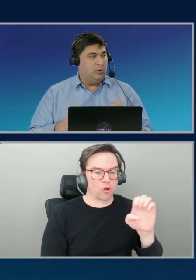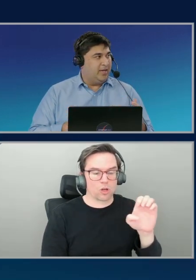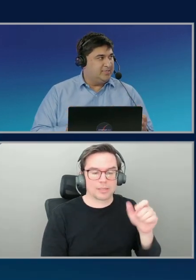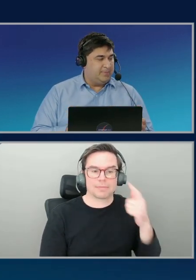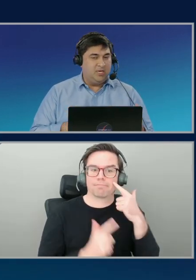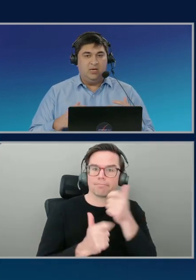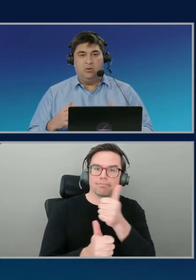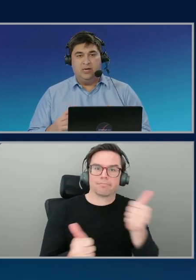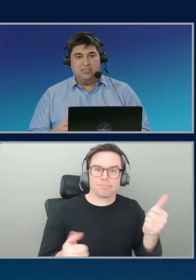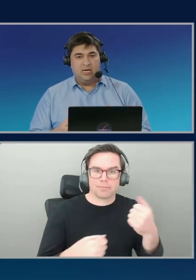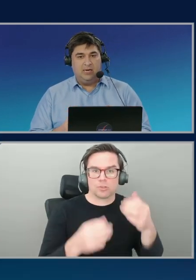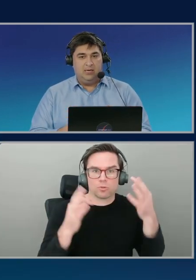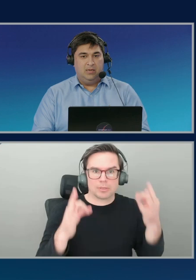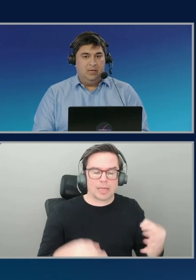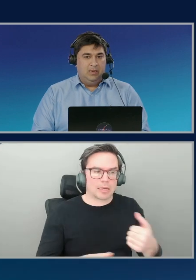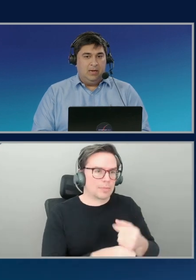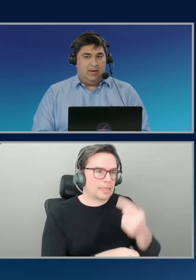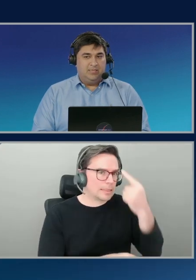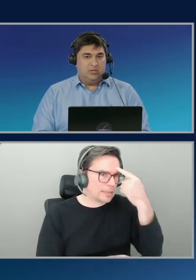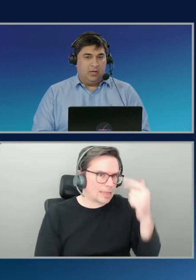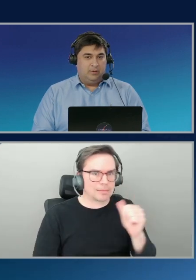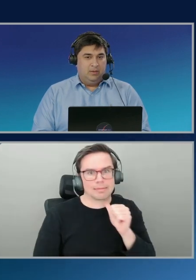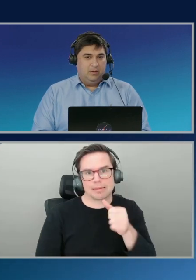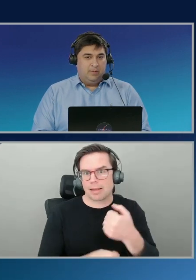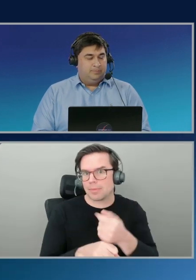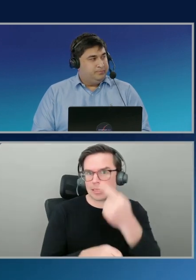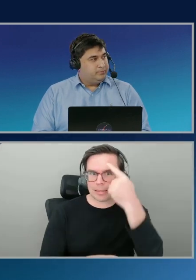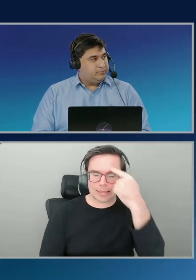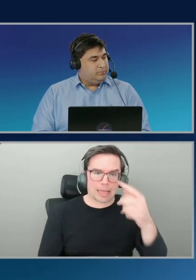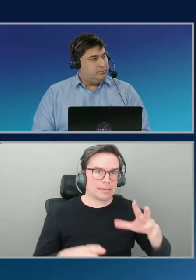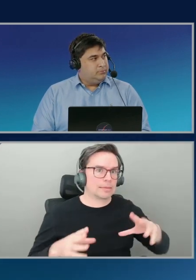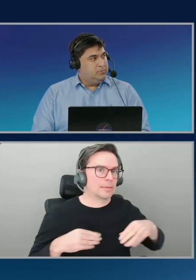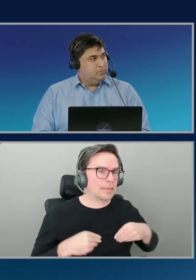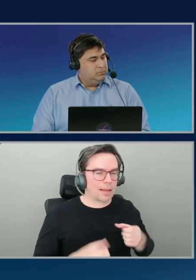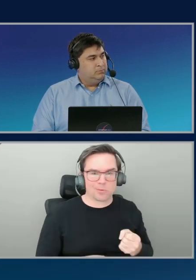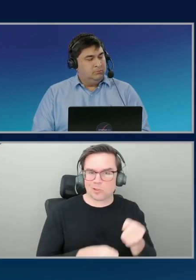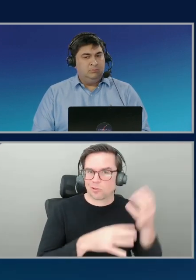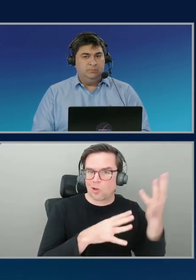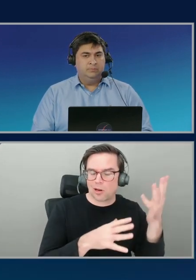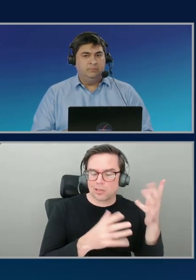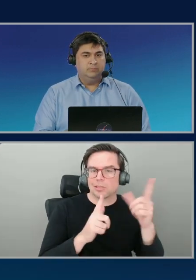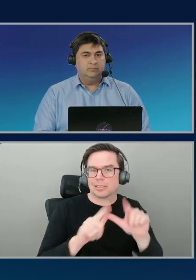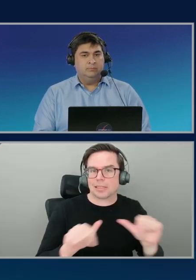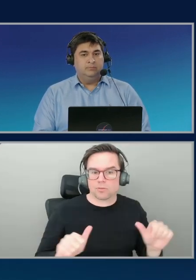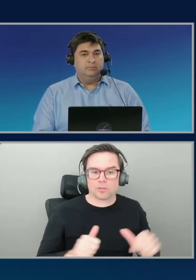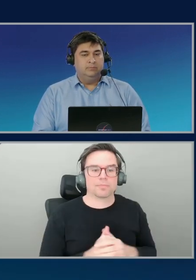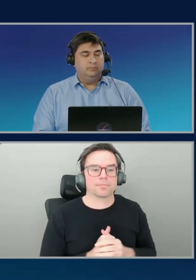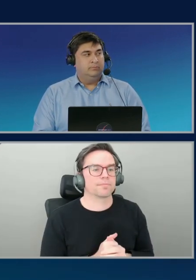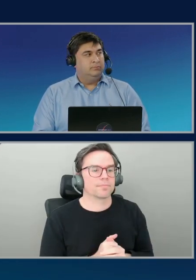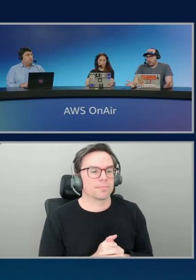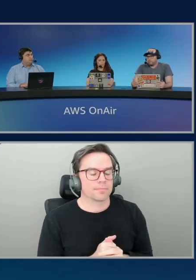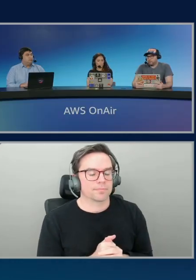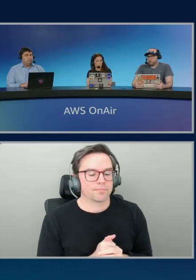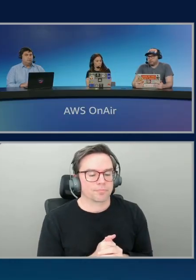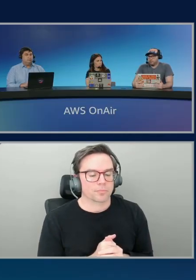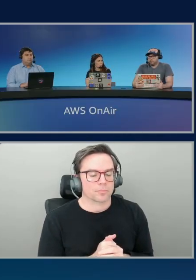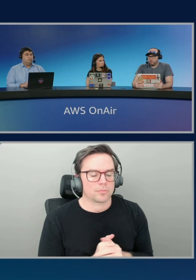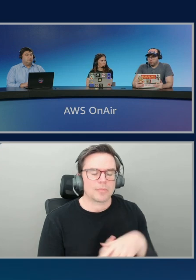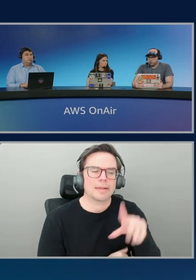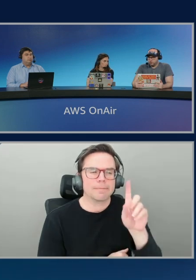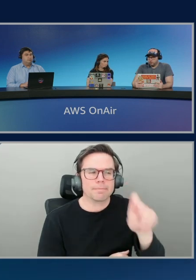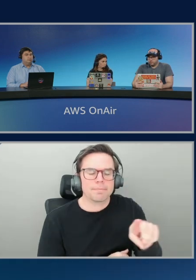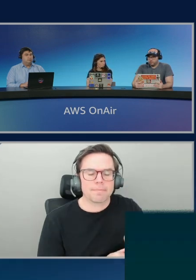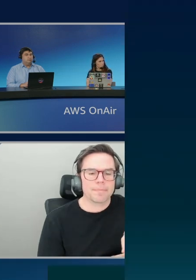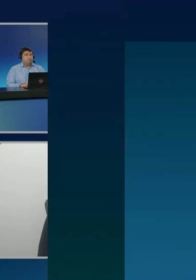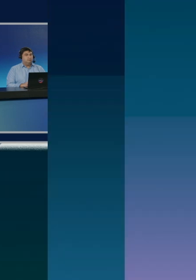not? Do you want to accept it? Do you want to discard it? And so on. Can I ask, Nikhil, so in terms of like an ops person